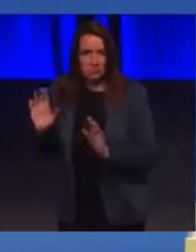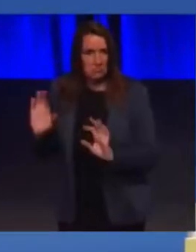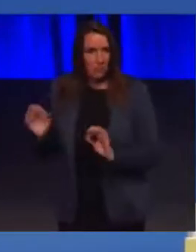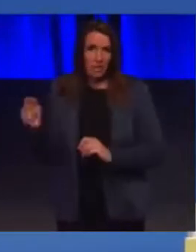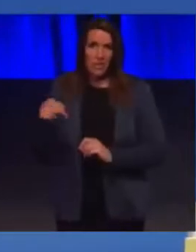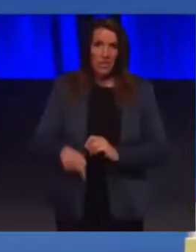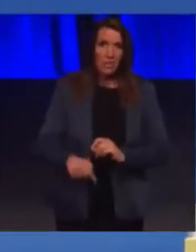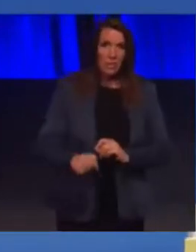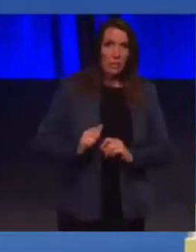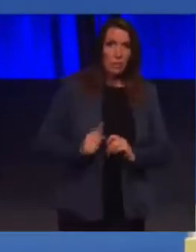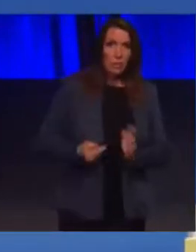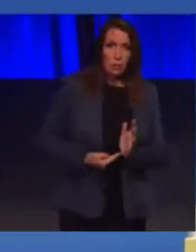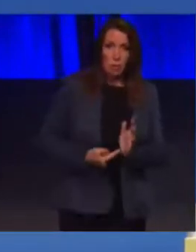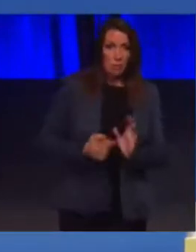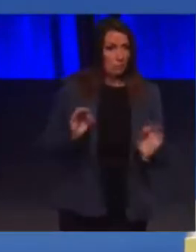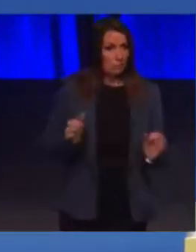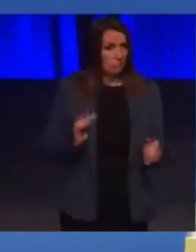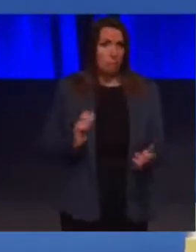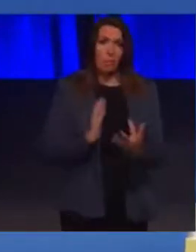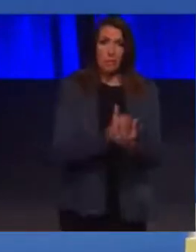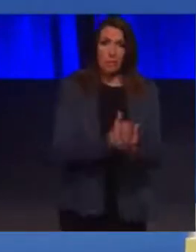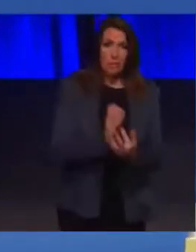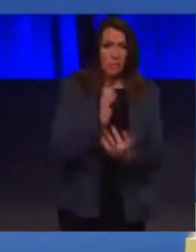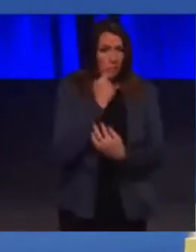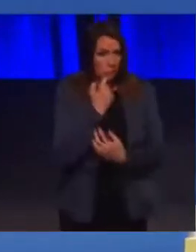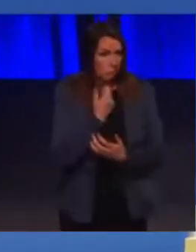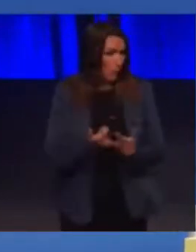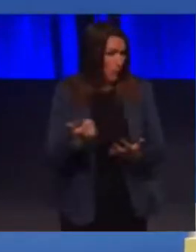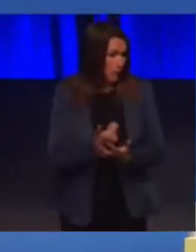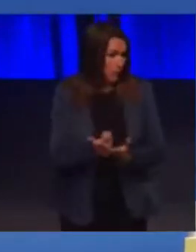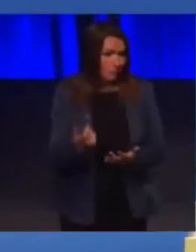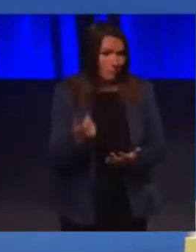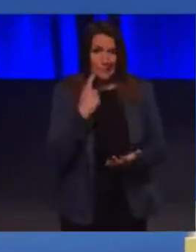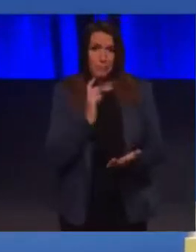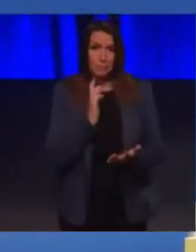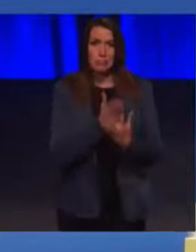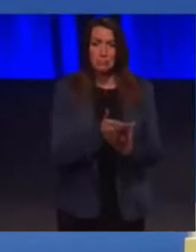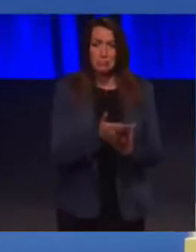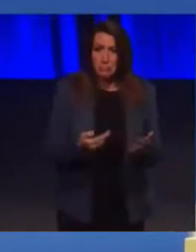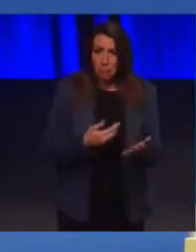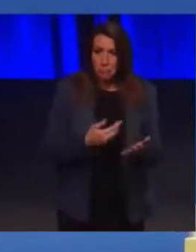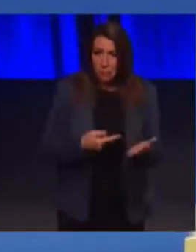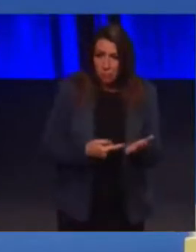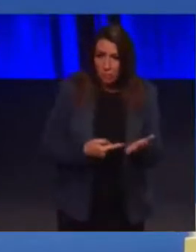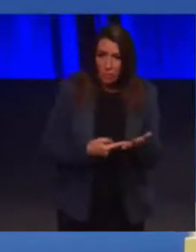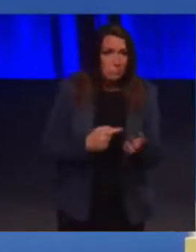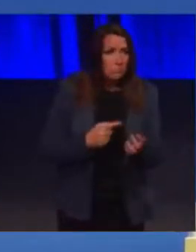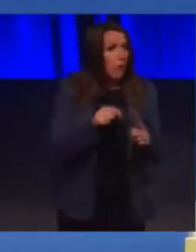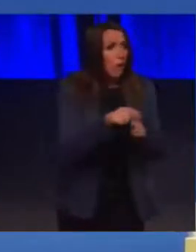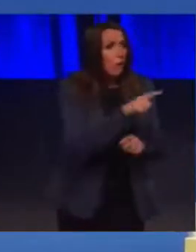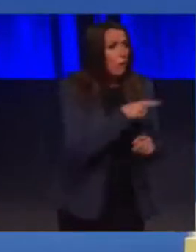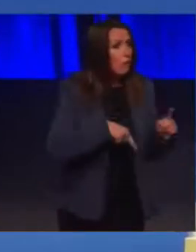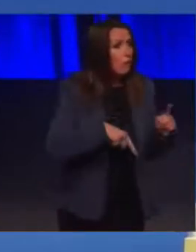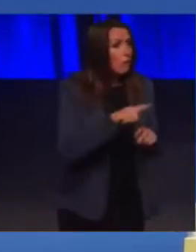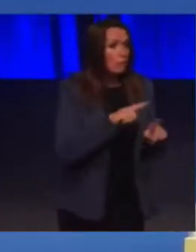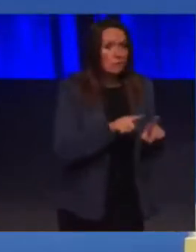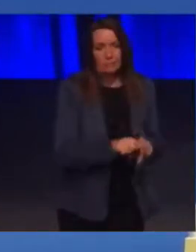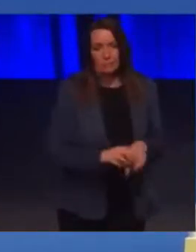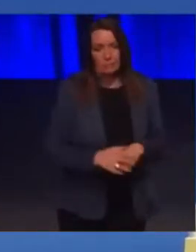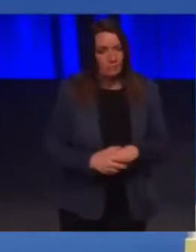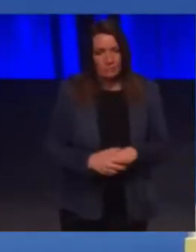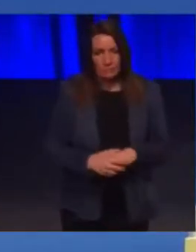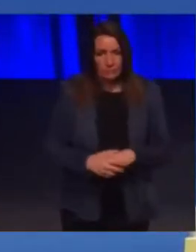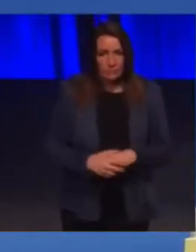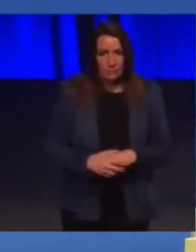wonder if there would be toilets that I could use because there always are. But that's not everyone's experience. There are folk